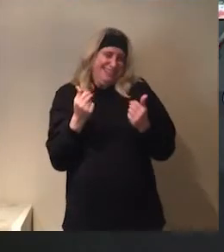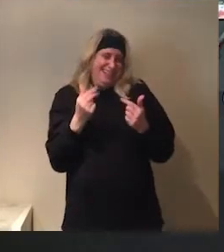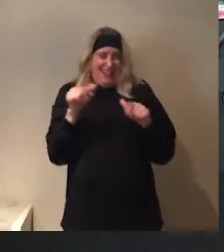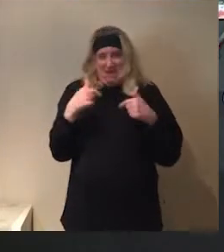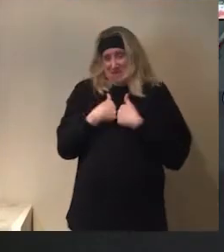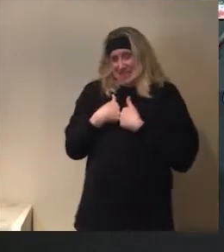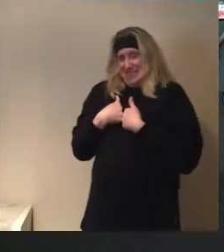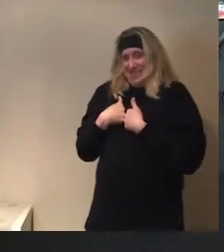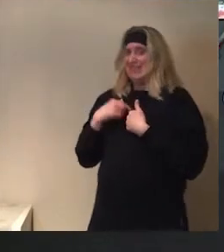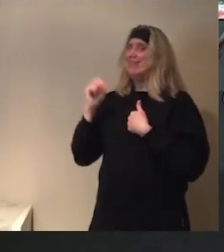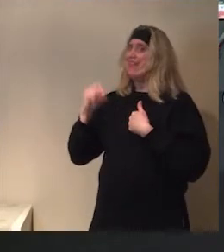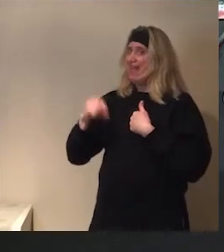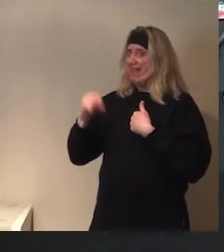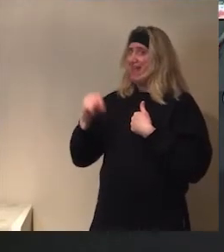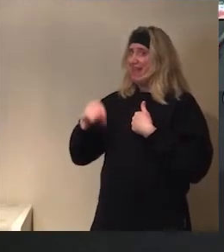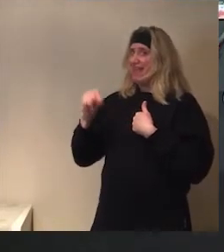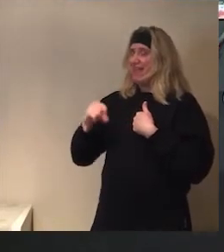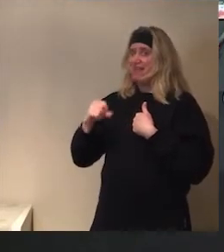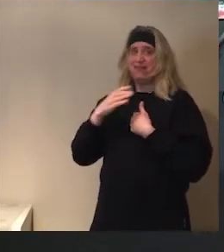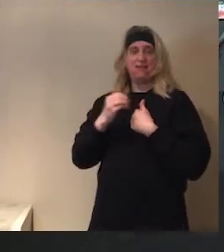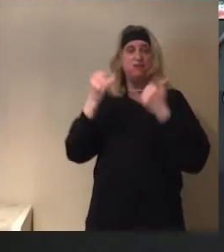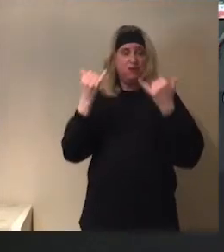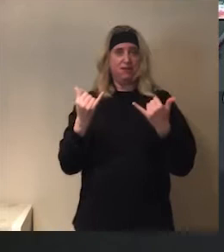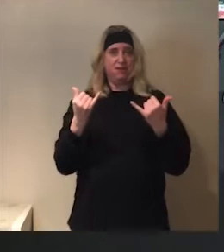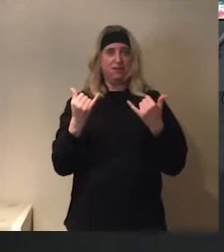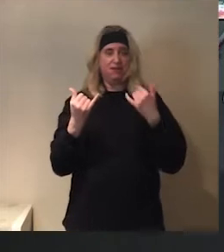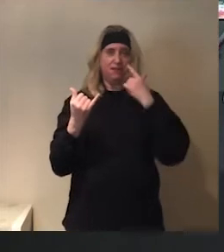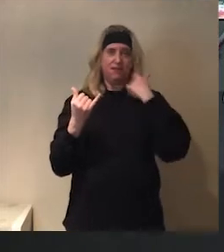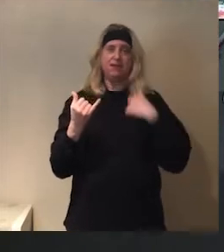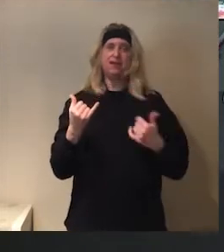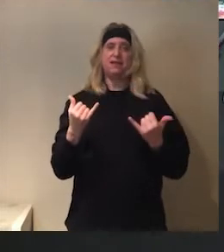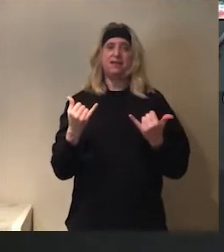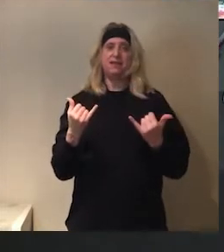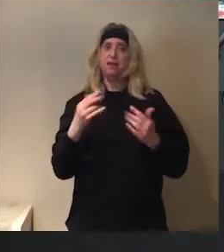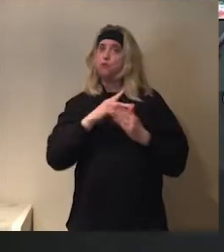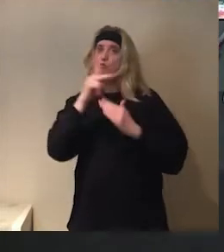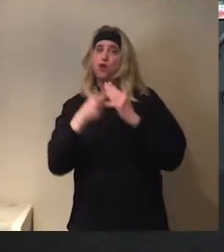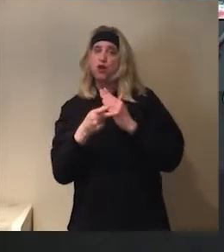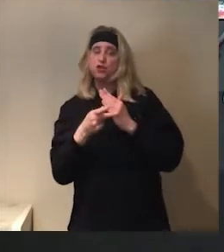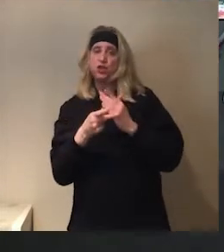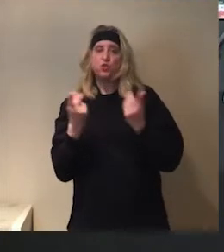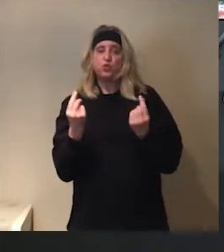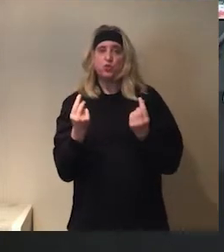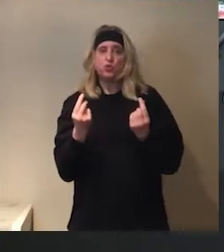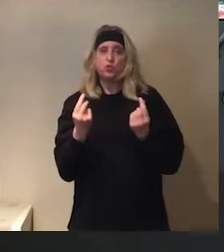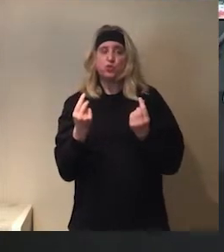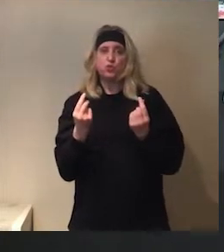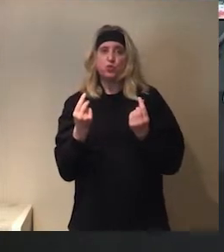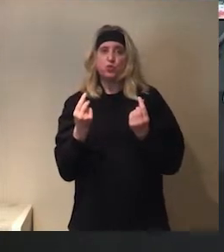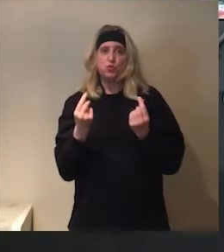Just like me. Yes. Yes. And today, the project we're going to do today is